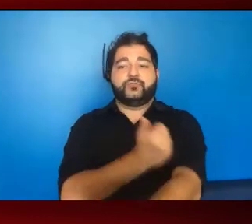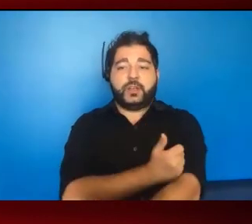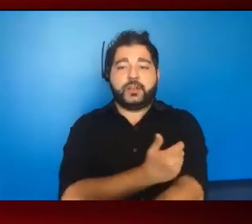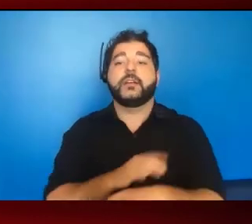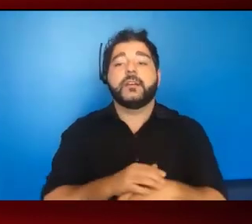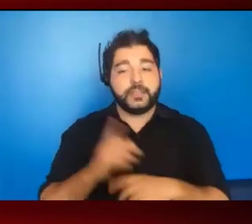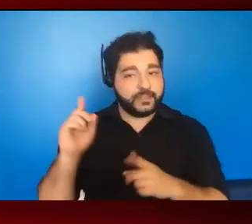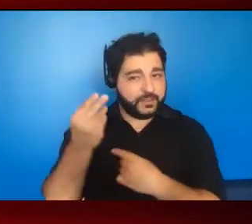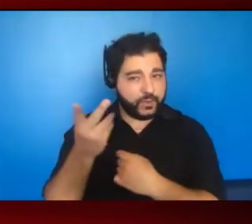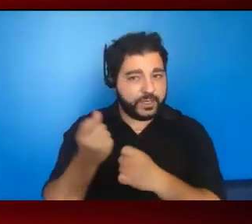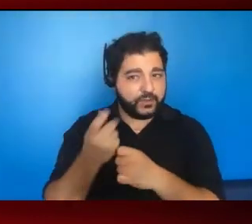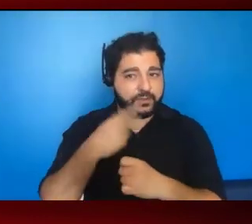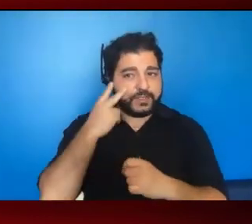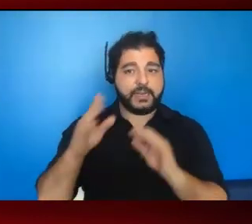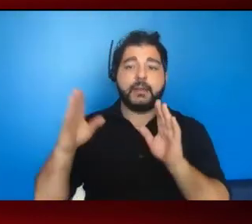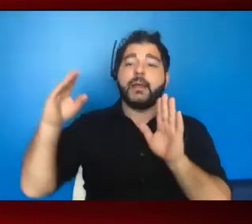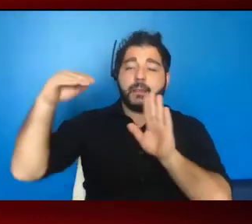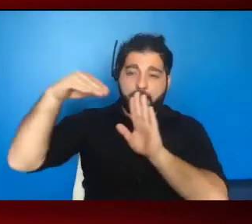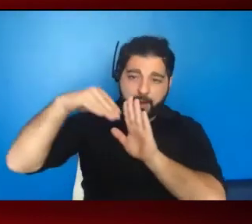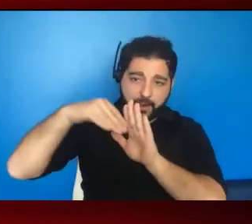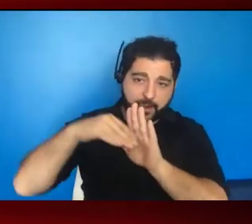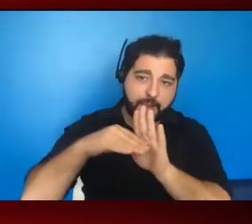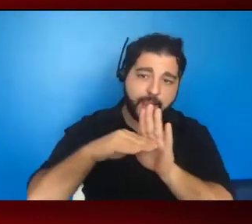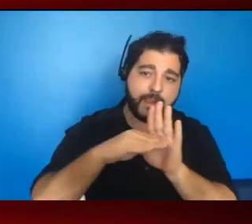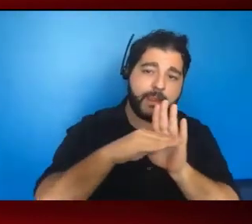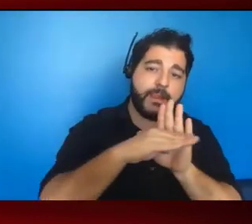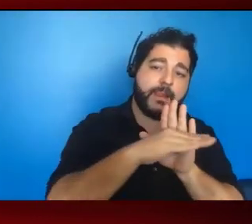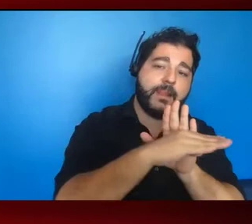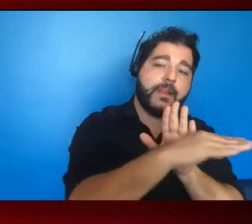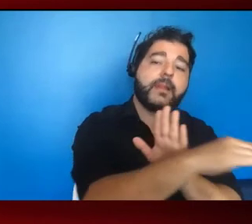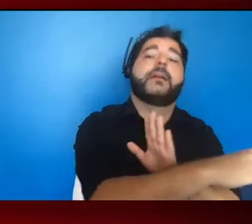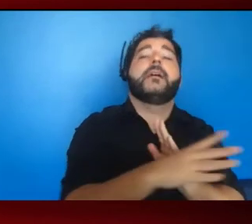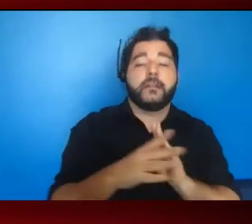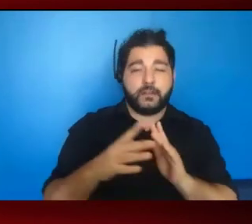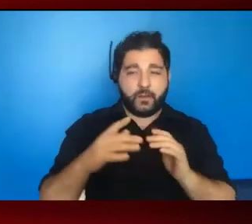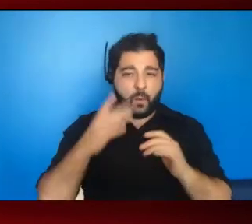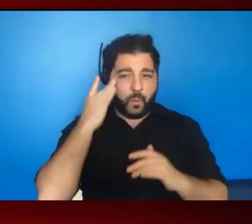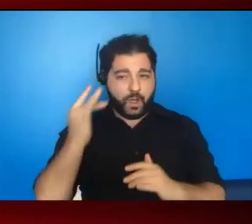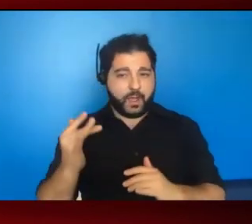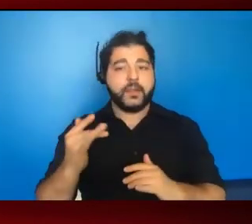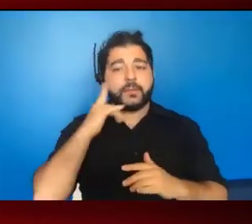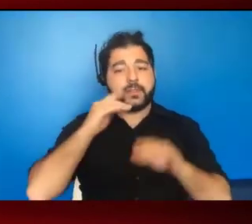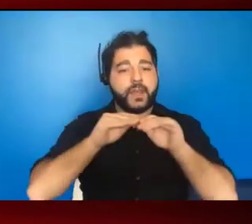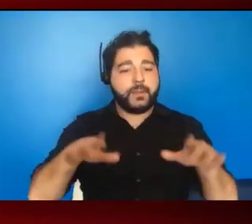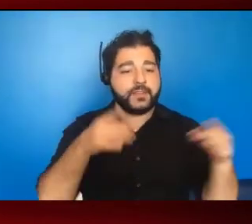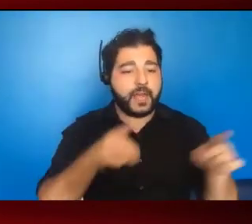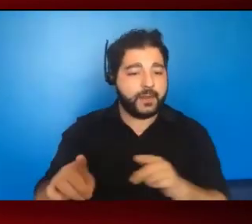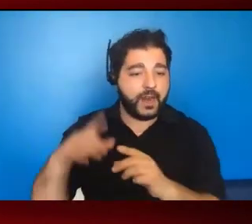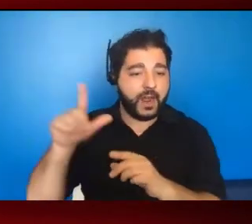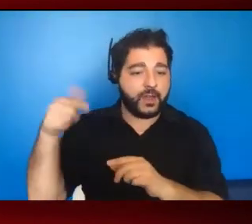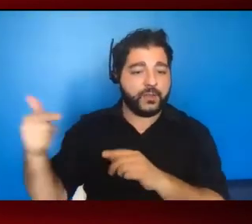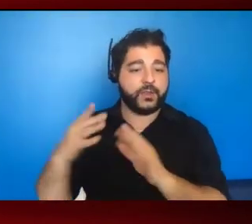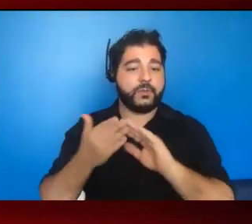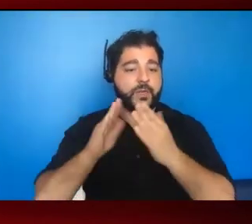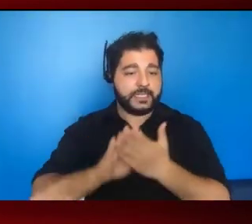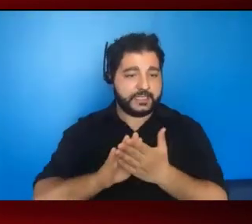few years, we've seen a plateauing, and that plateauing is at least partially driven by outbreaks that are happening in communities. And I'll tell